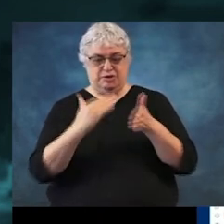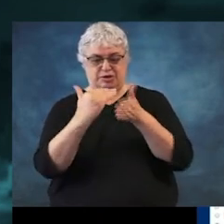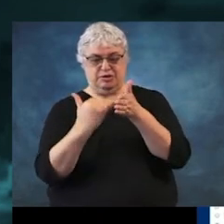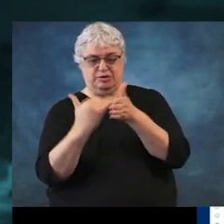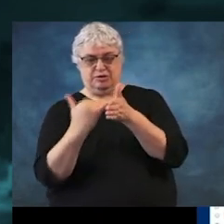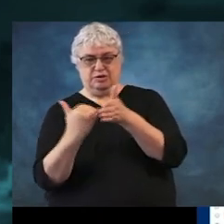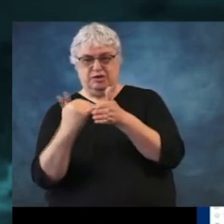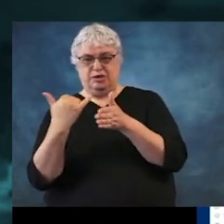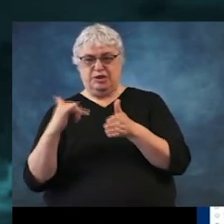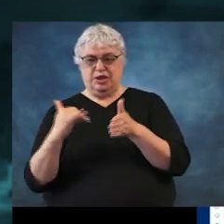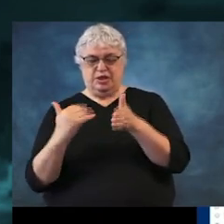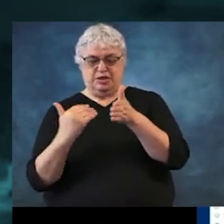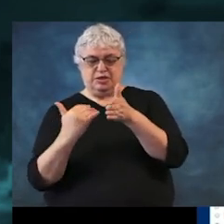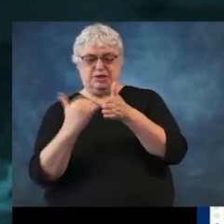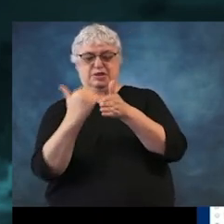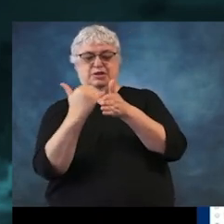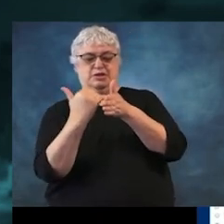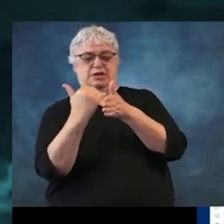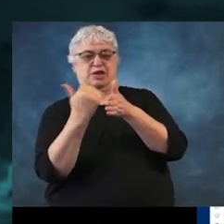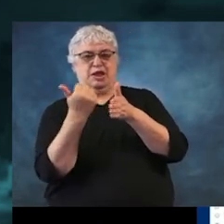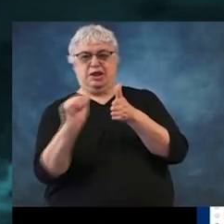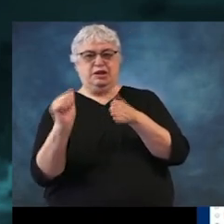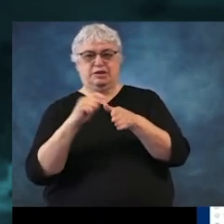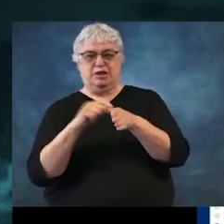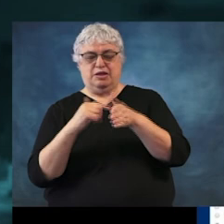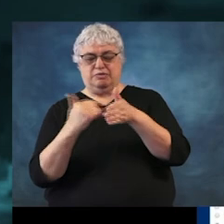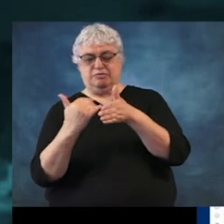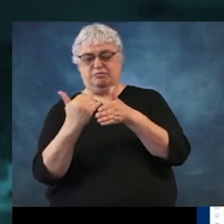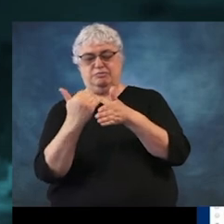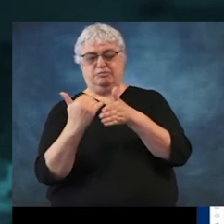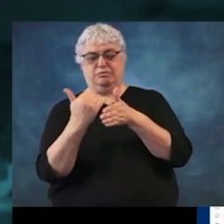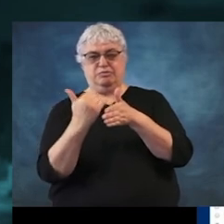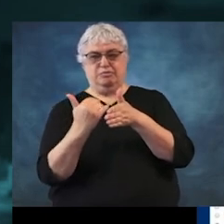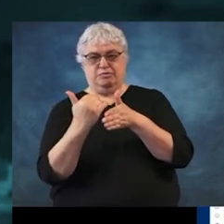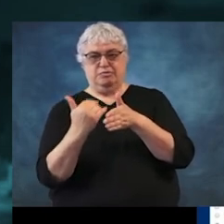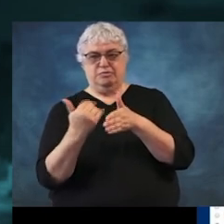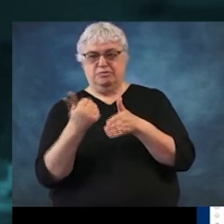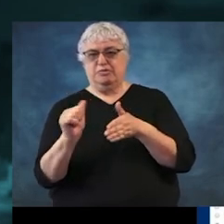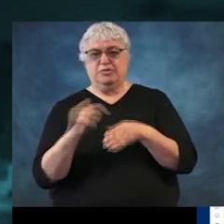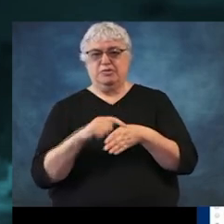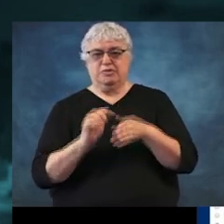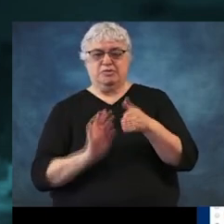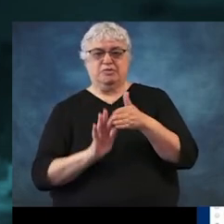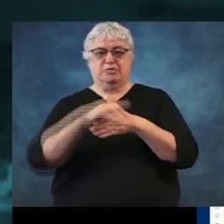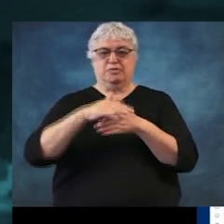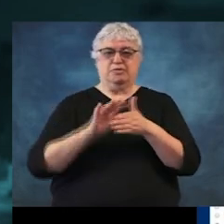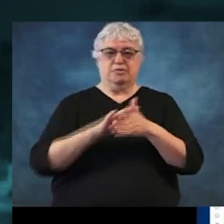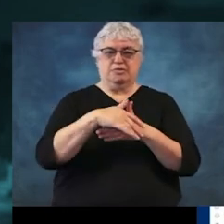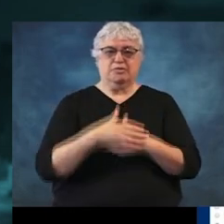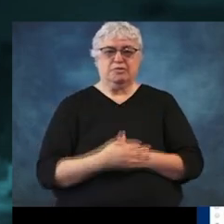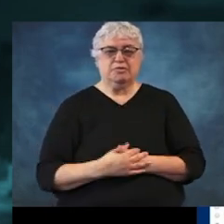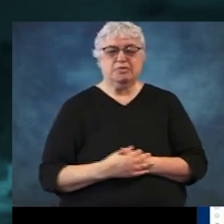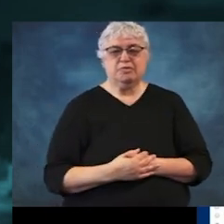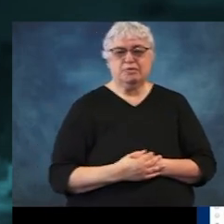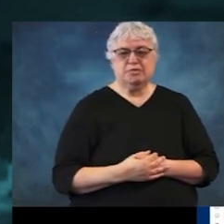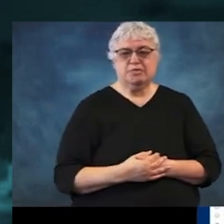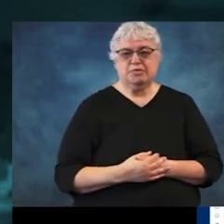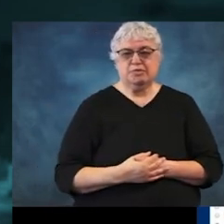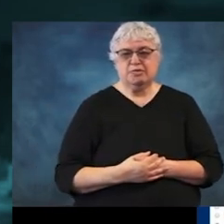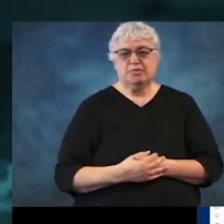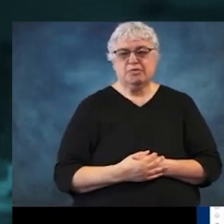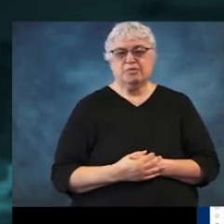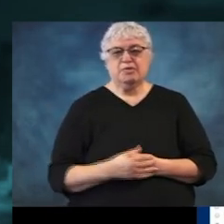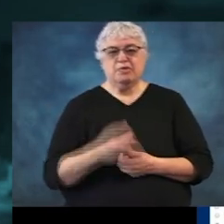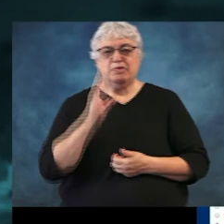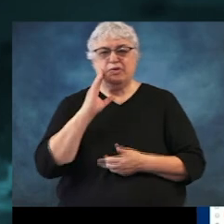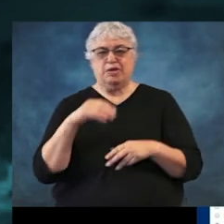channel and yellow is near flooding or within a couple of feet of the bank of the channel. And so it kind of gives you